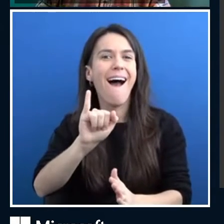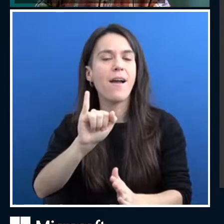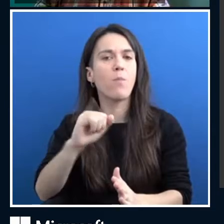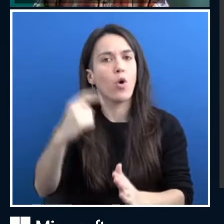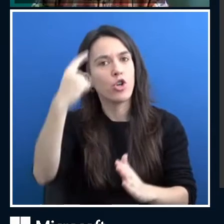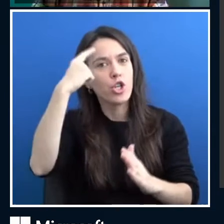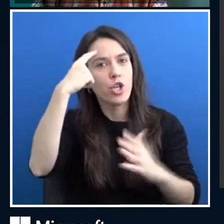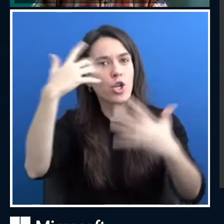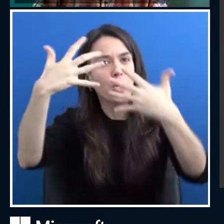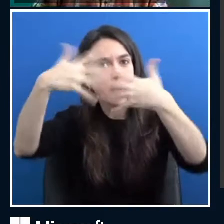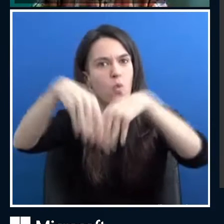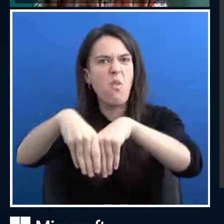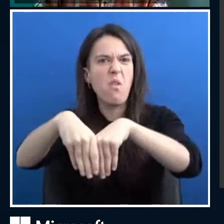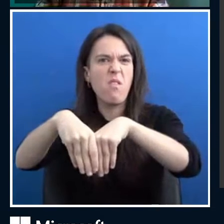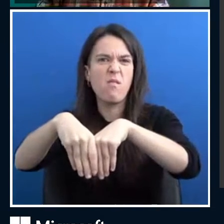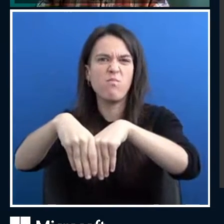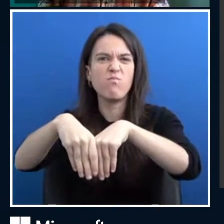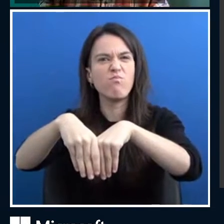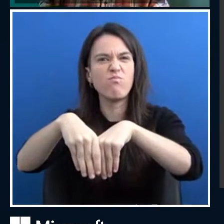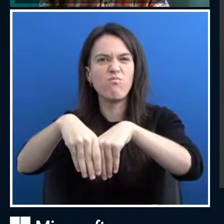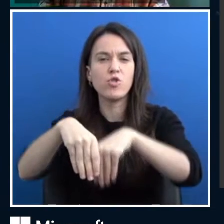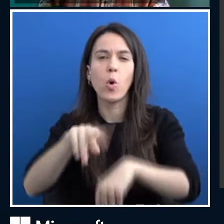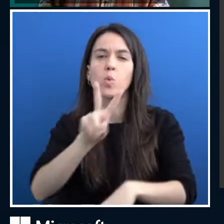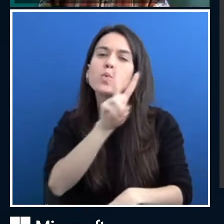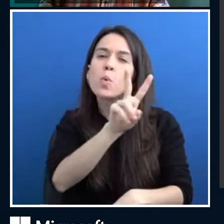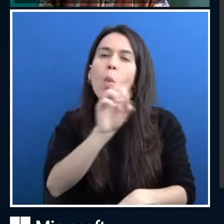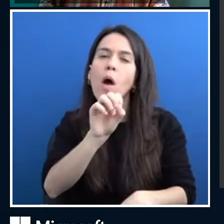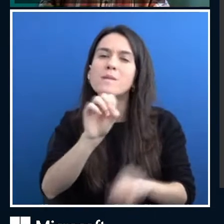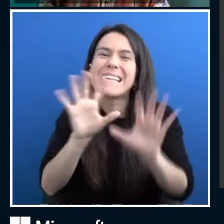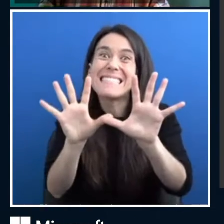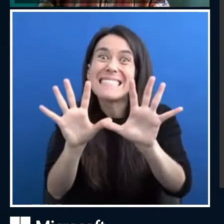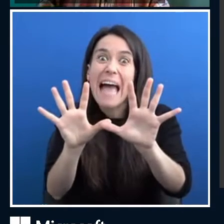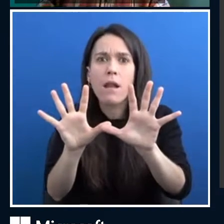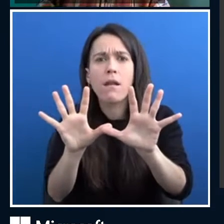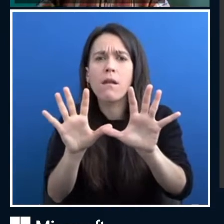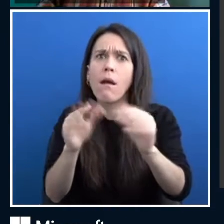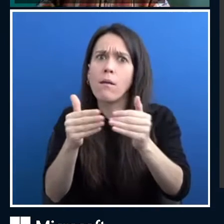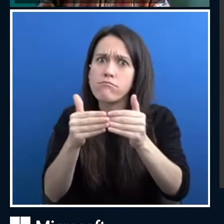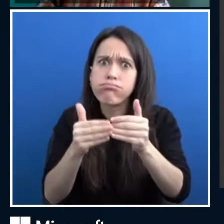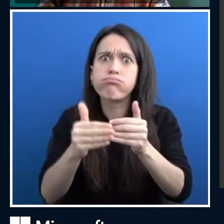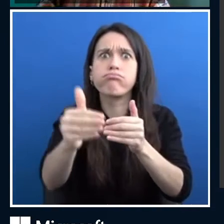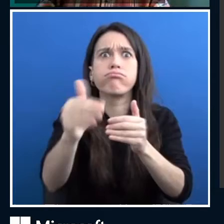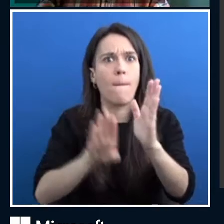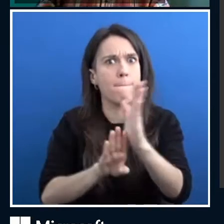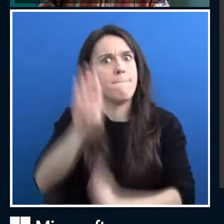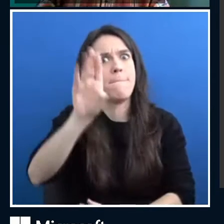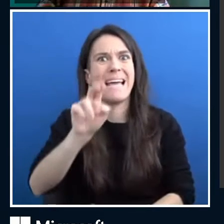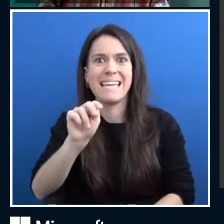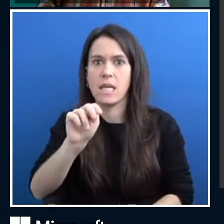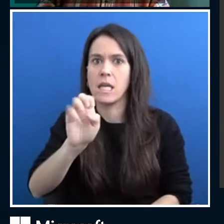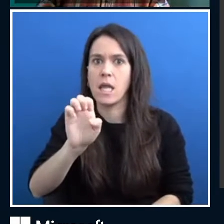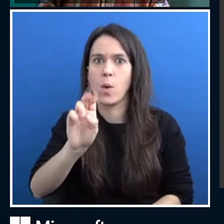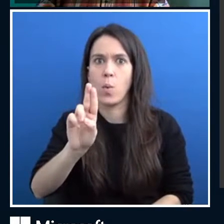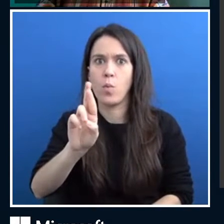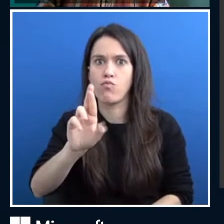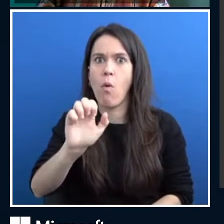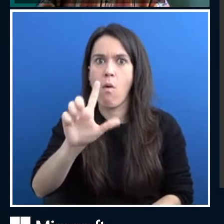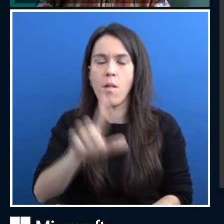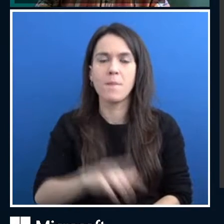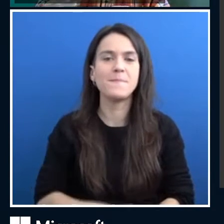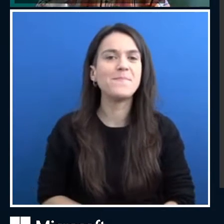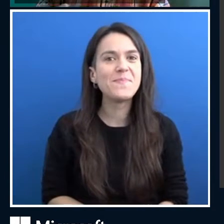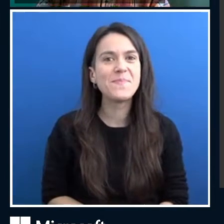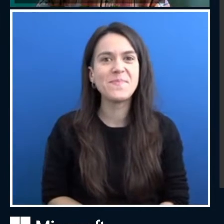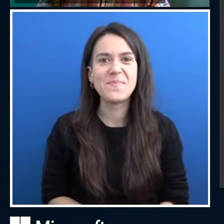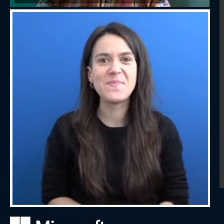like 2010. This approach became pervasive. But if we look at the real life systems, like if we consider